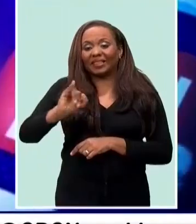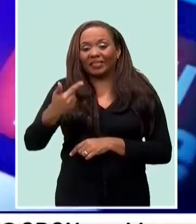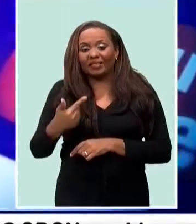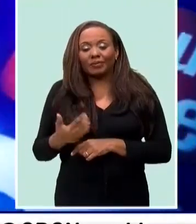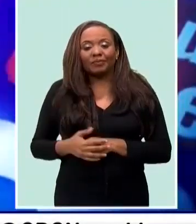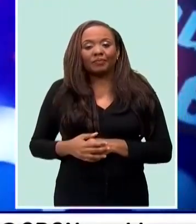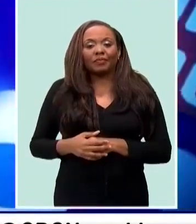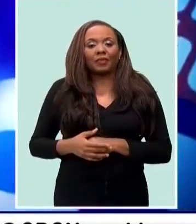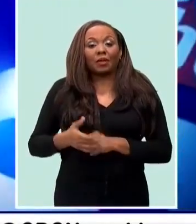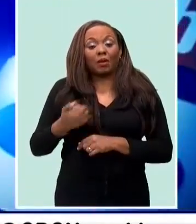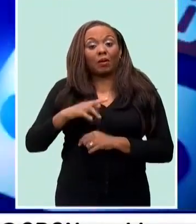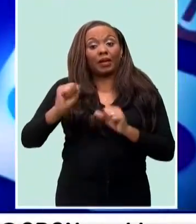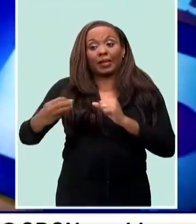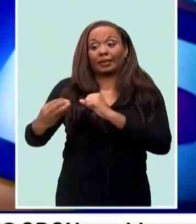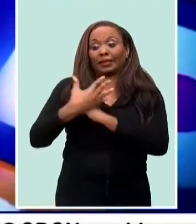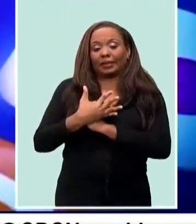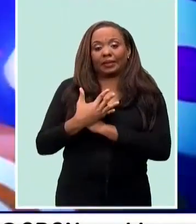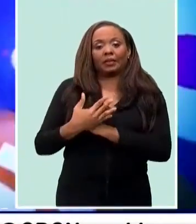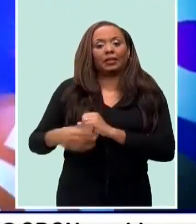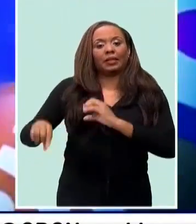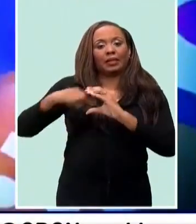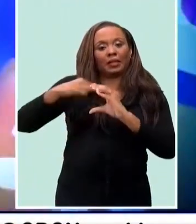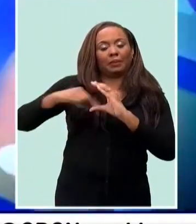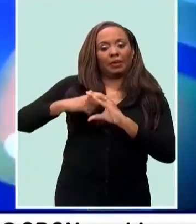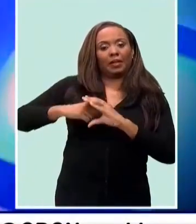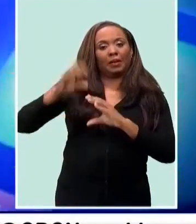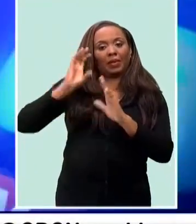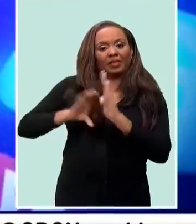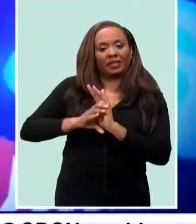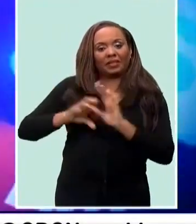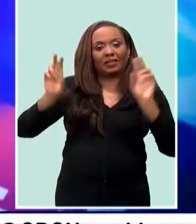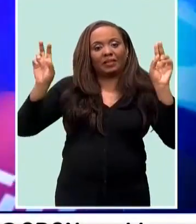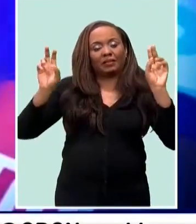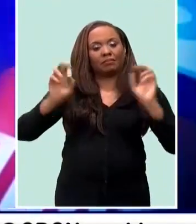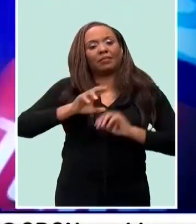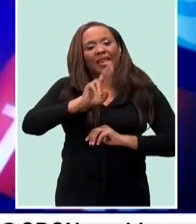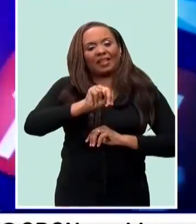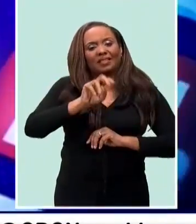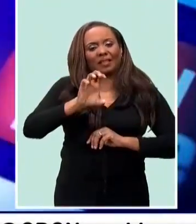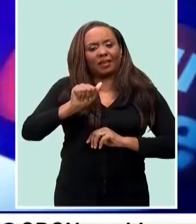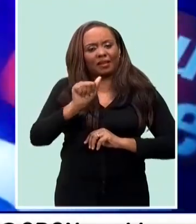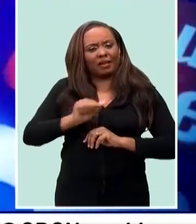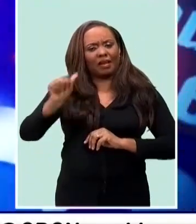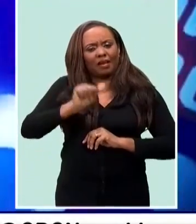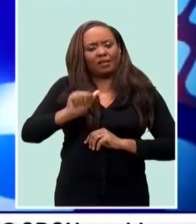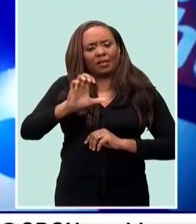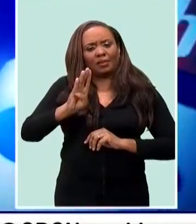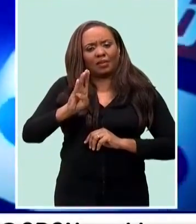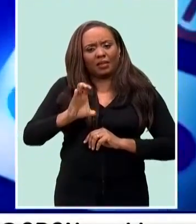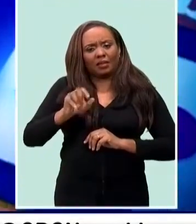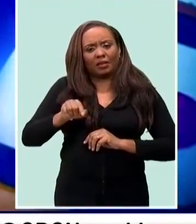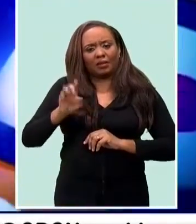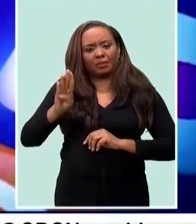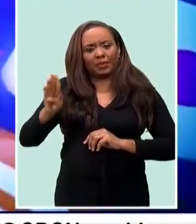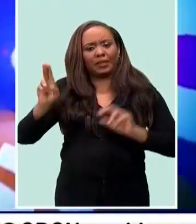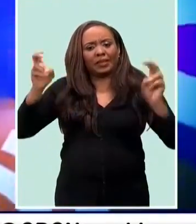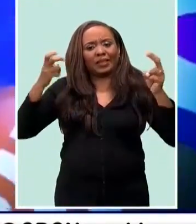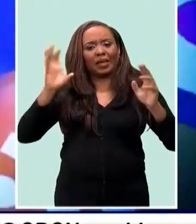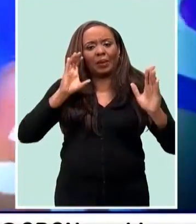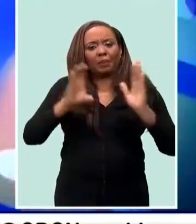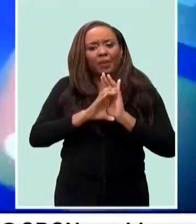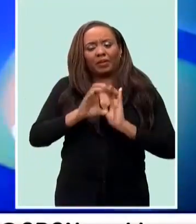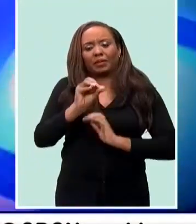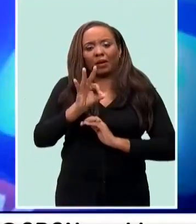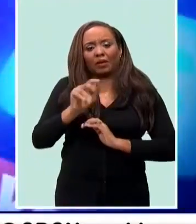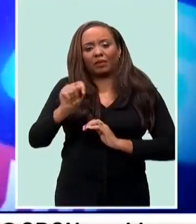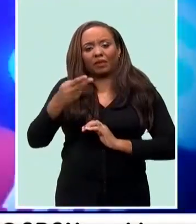pages. And you can also email your picks to nca at cbc.bb and title it Pick of the Day. And that will give you a